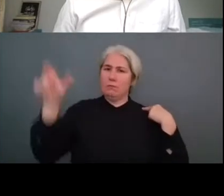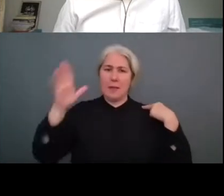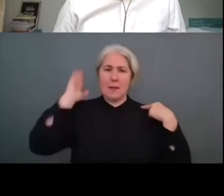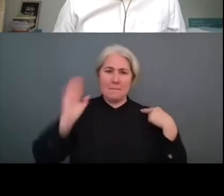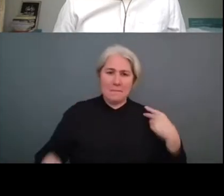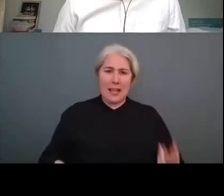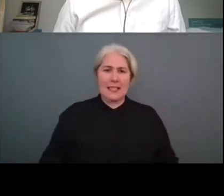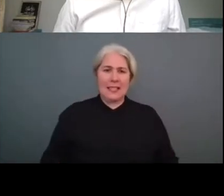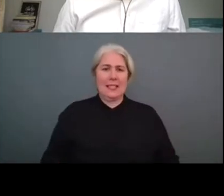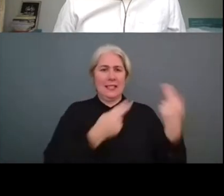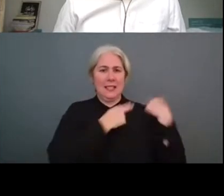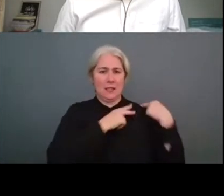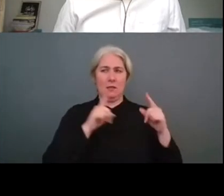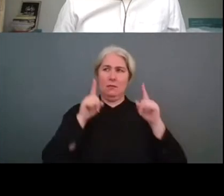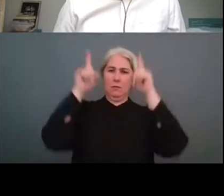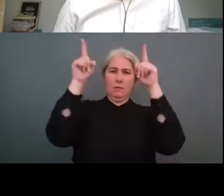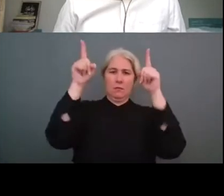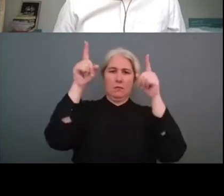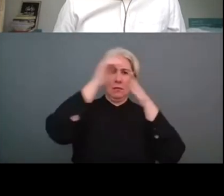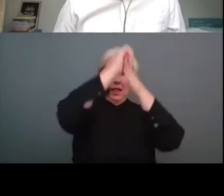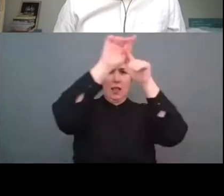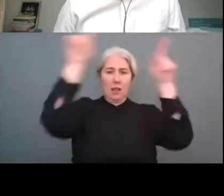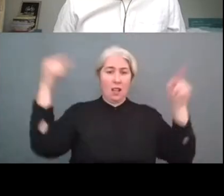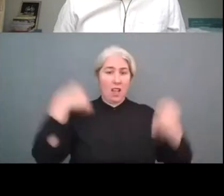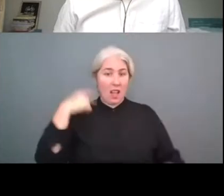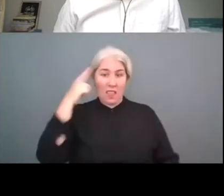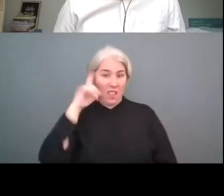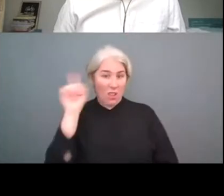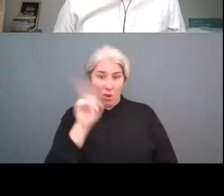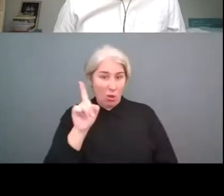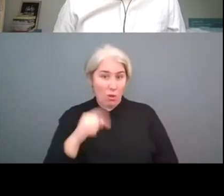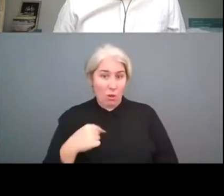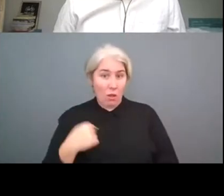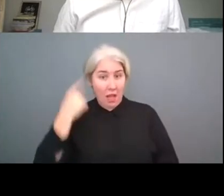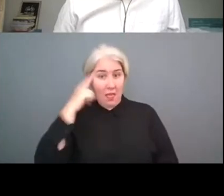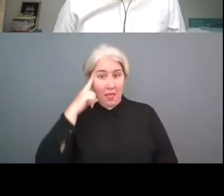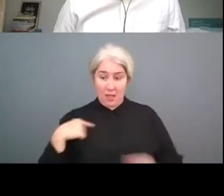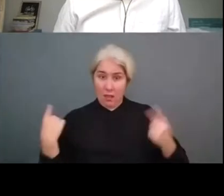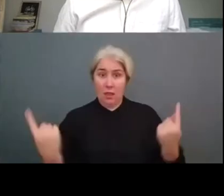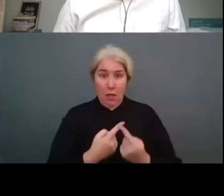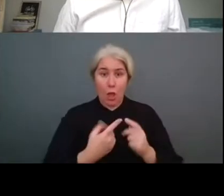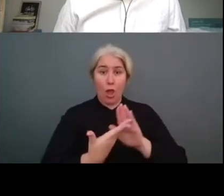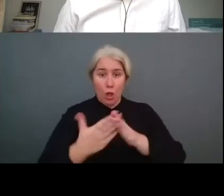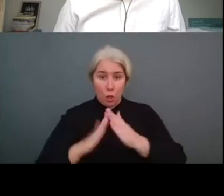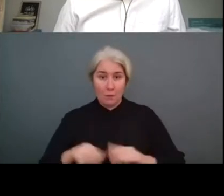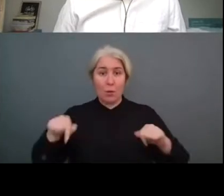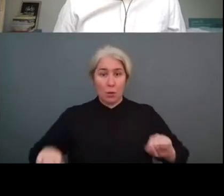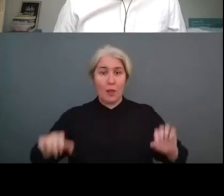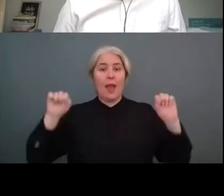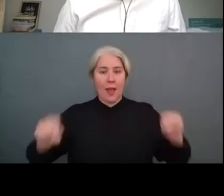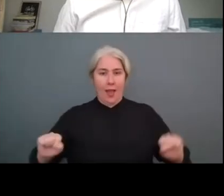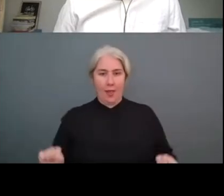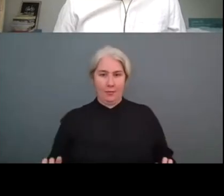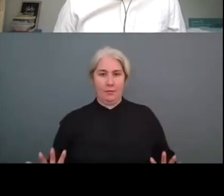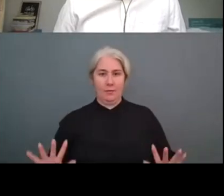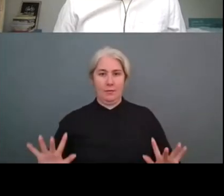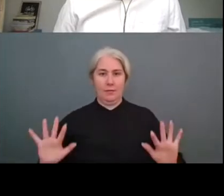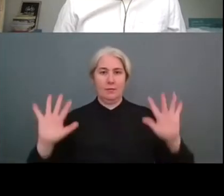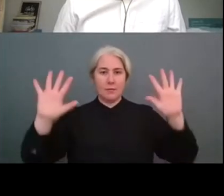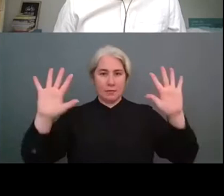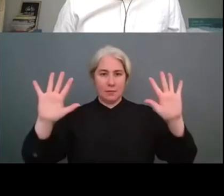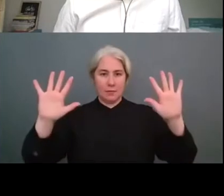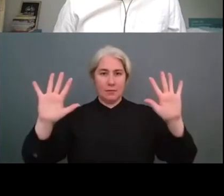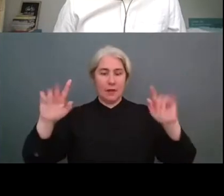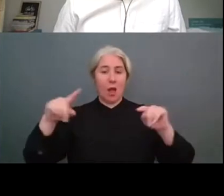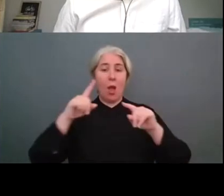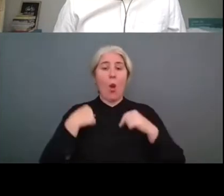or it's it's it's has to take place at the same time so those who are in in responsible